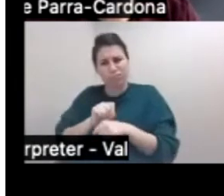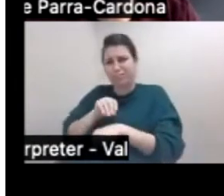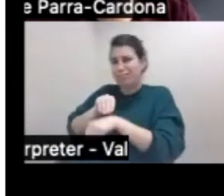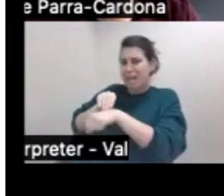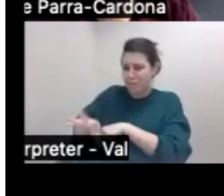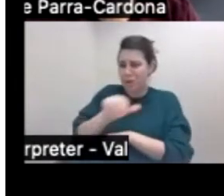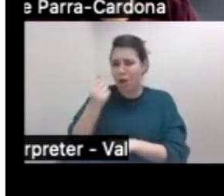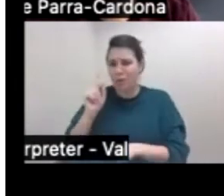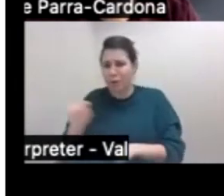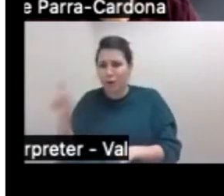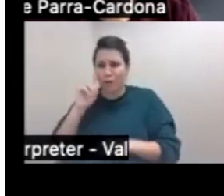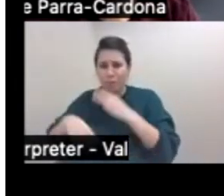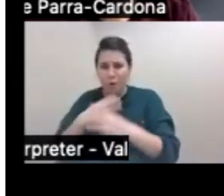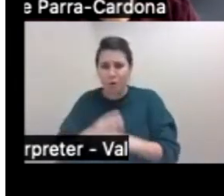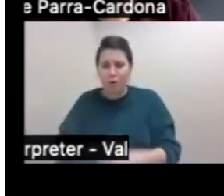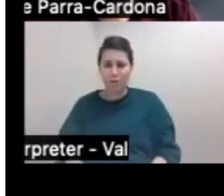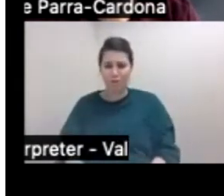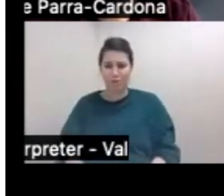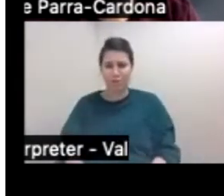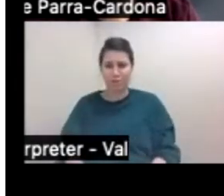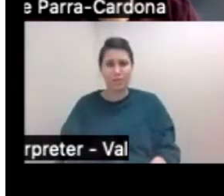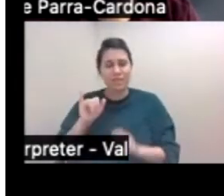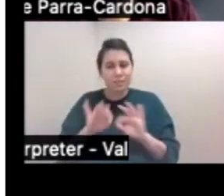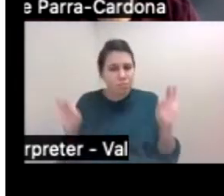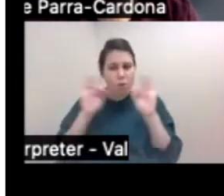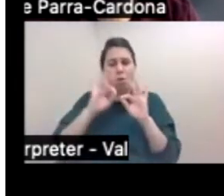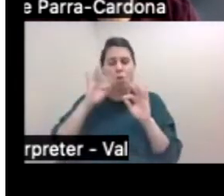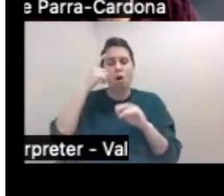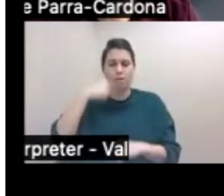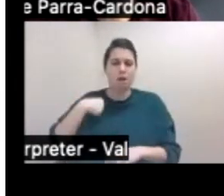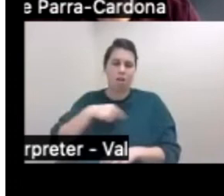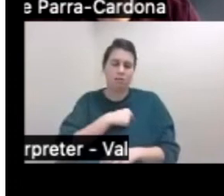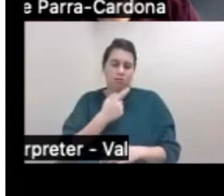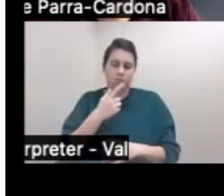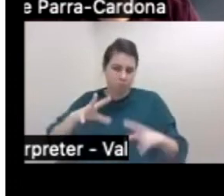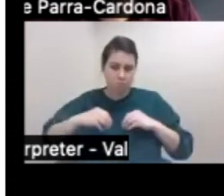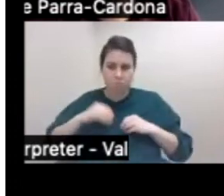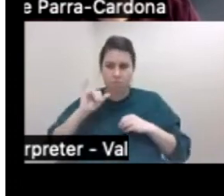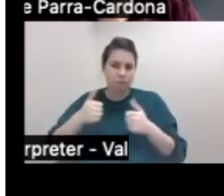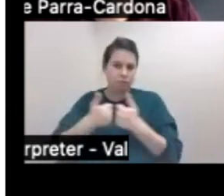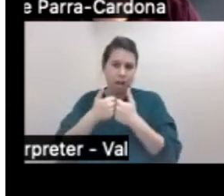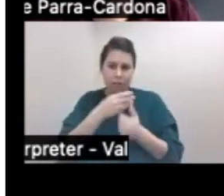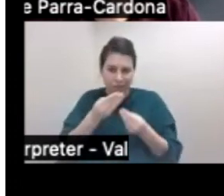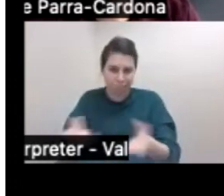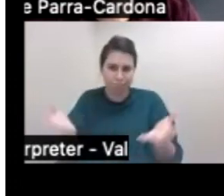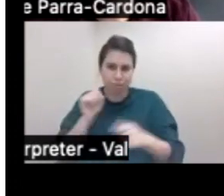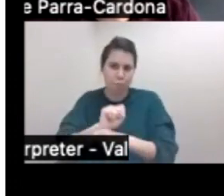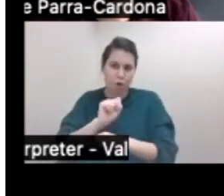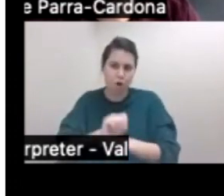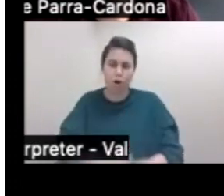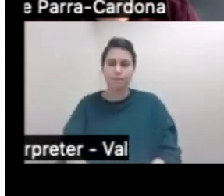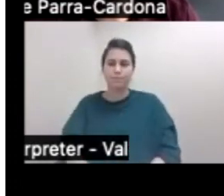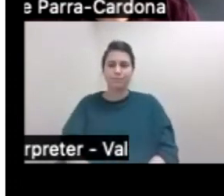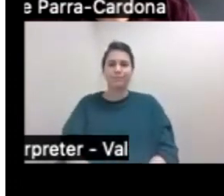for the world. And that's very important for us to take on on that challenge. And as you can see, it's a